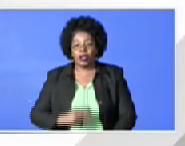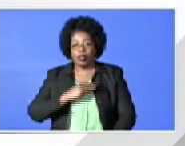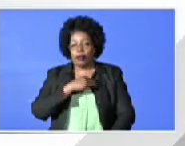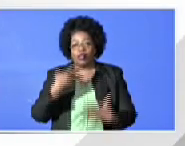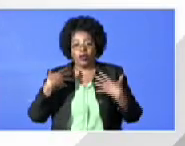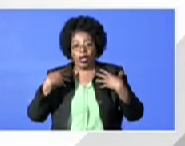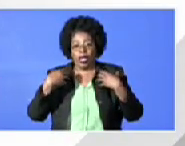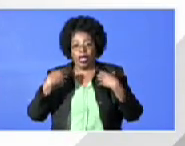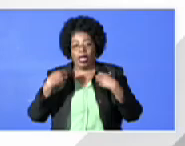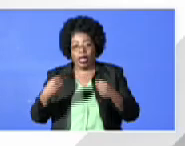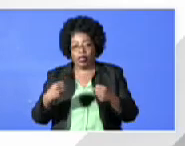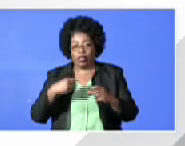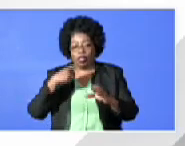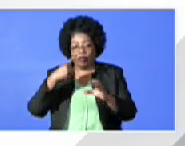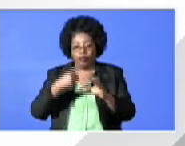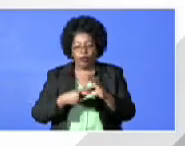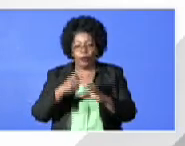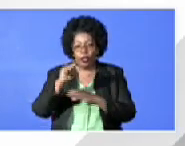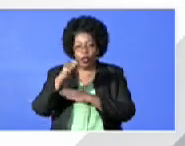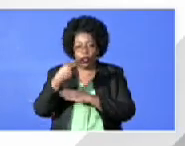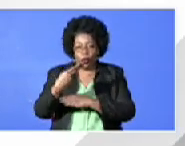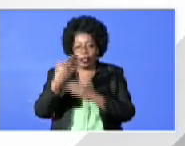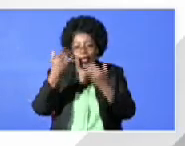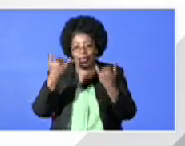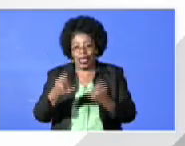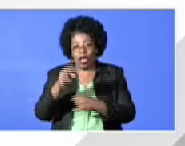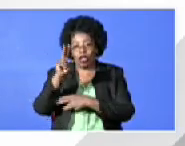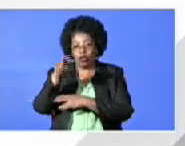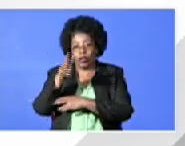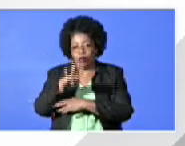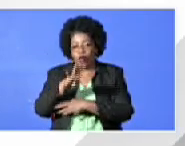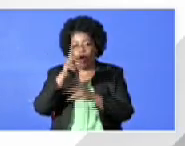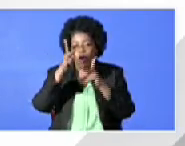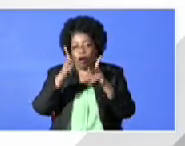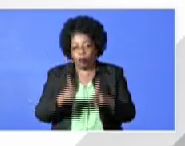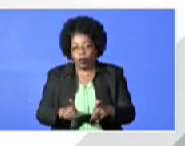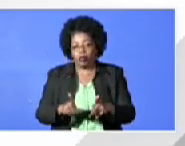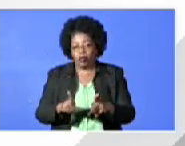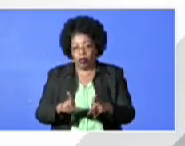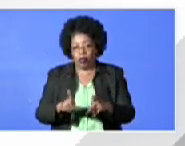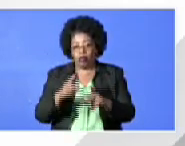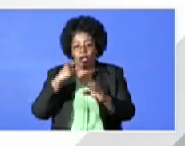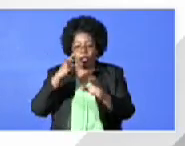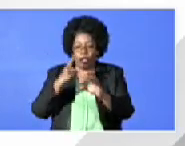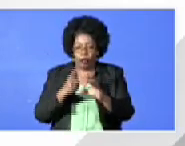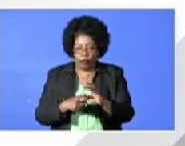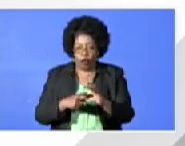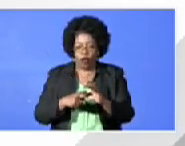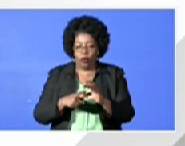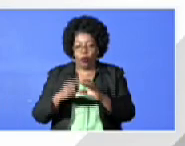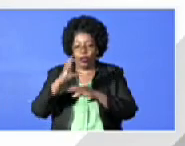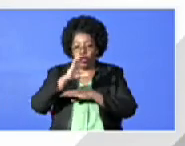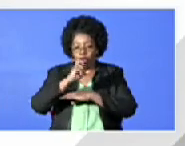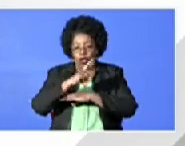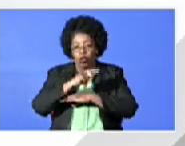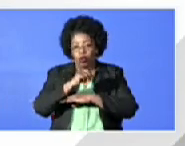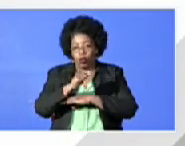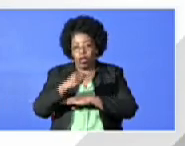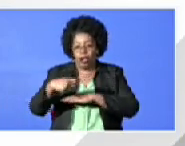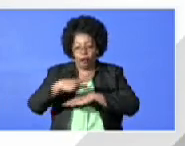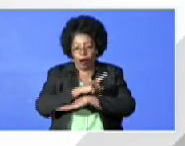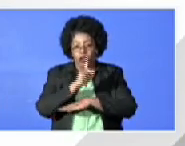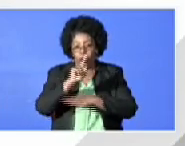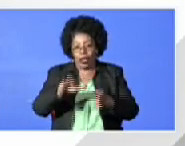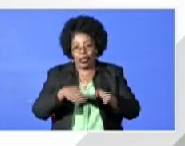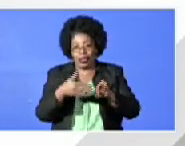of Health's dashboard confirming on Thursday that there are now 24 confirmed cases of COVID-19 in the Bahamas, one death and